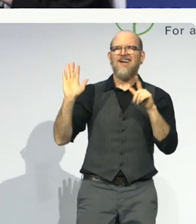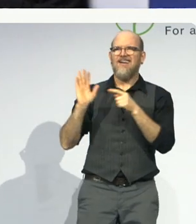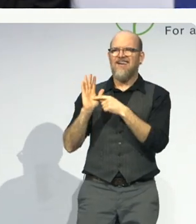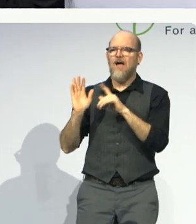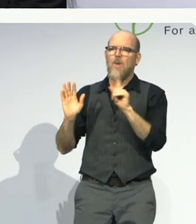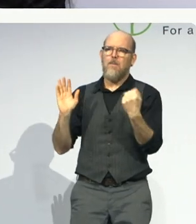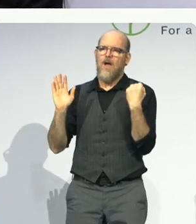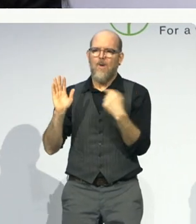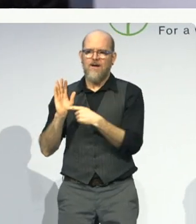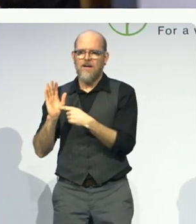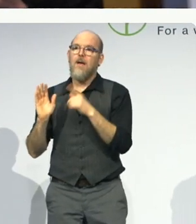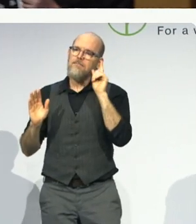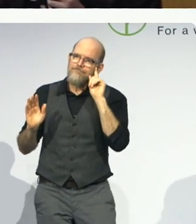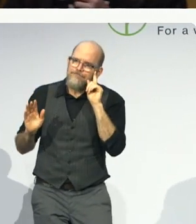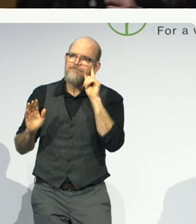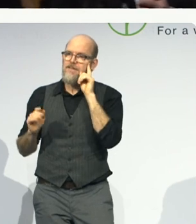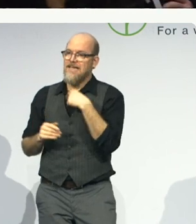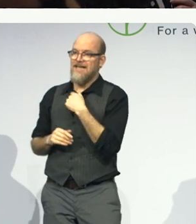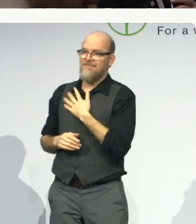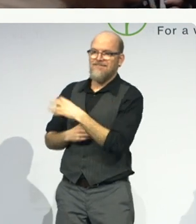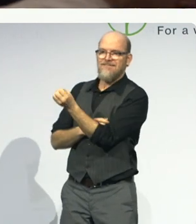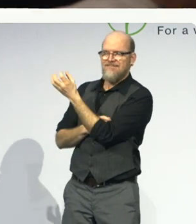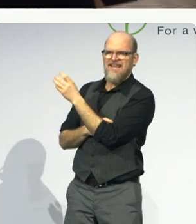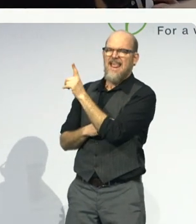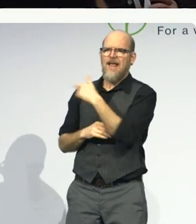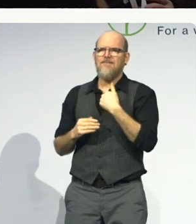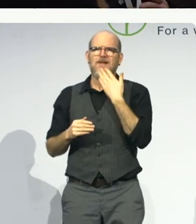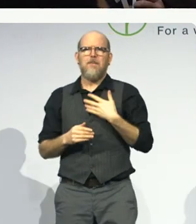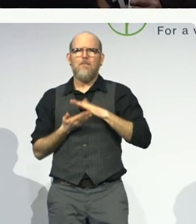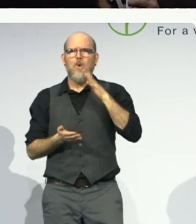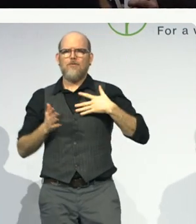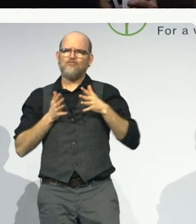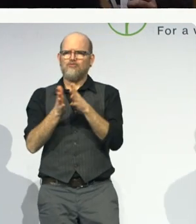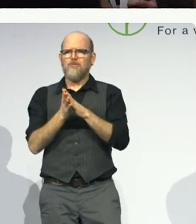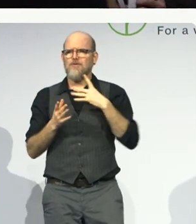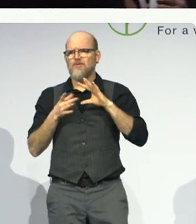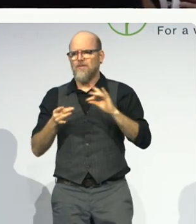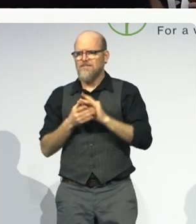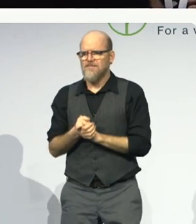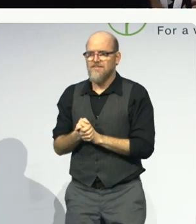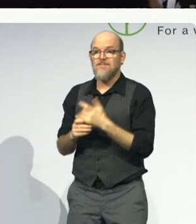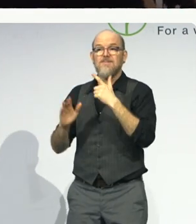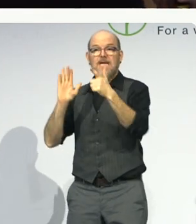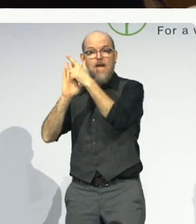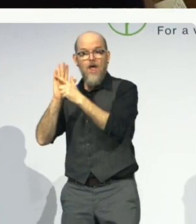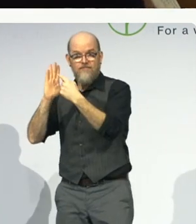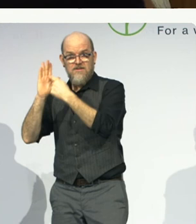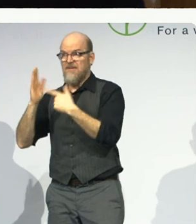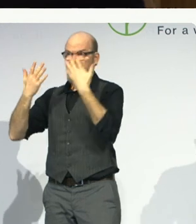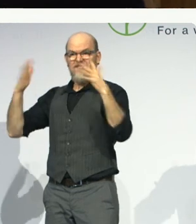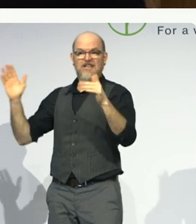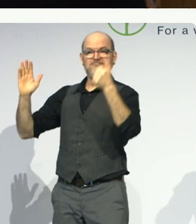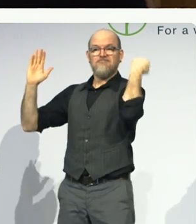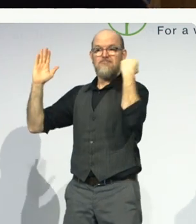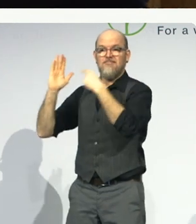should never forget, at the same time as laws aren't enough, that they matter. And that they matter deeply